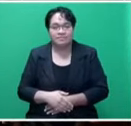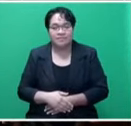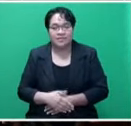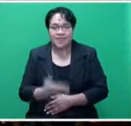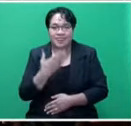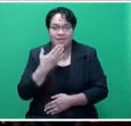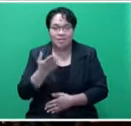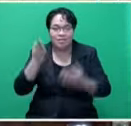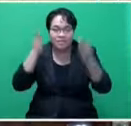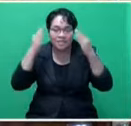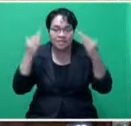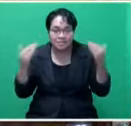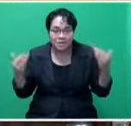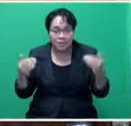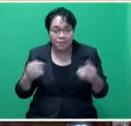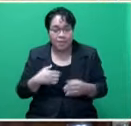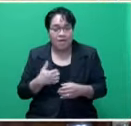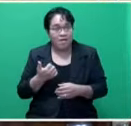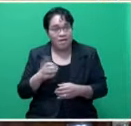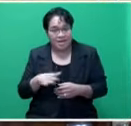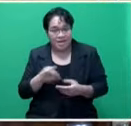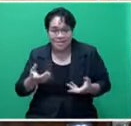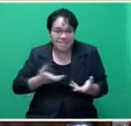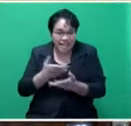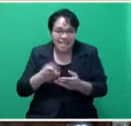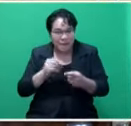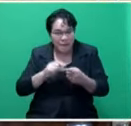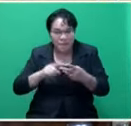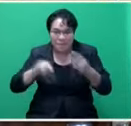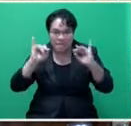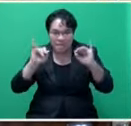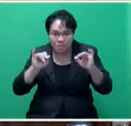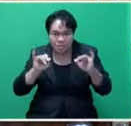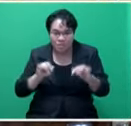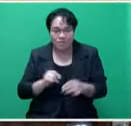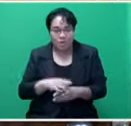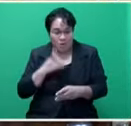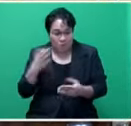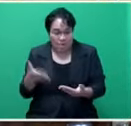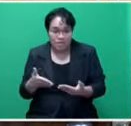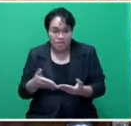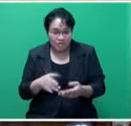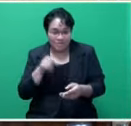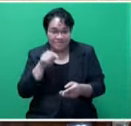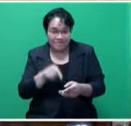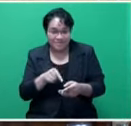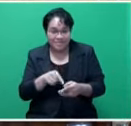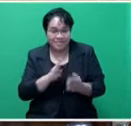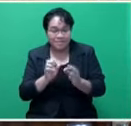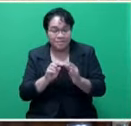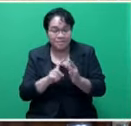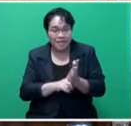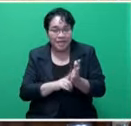Thank you, Mr. Speaker, sir. Mr. Speaker, sir, we had, in fact, discussed a number of issues when we had actually introduced this particular bill and the motion on